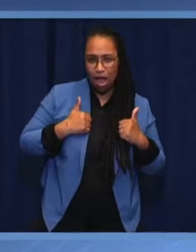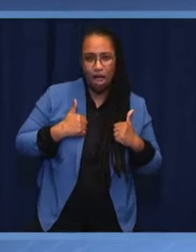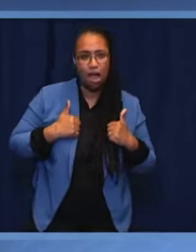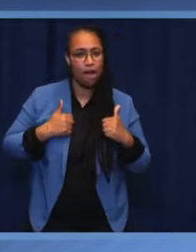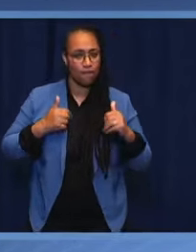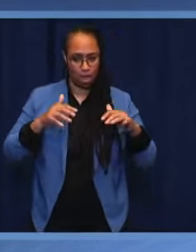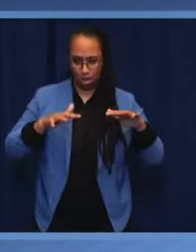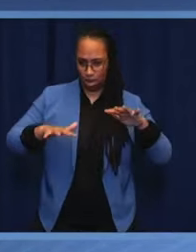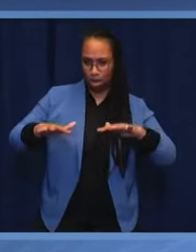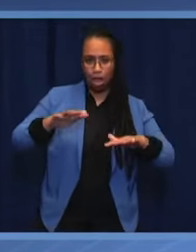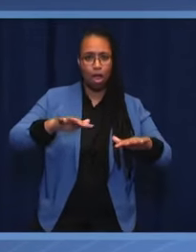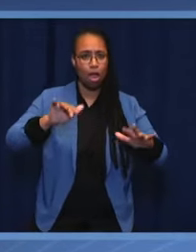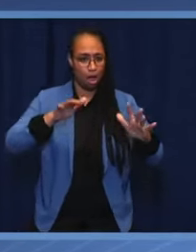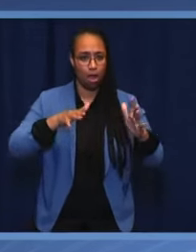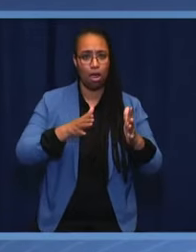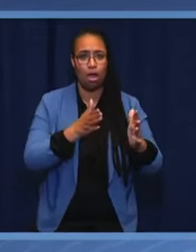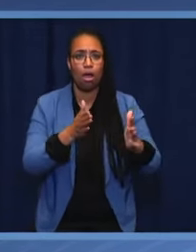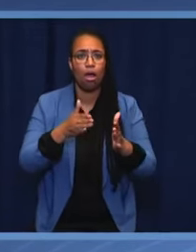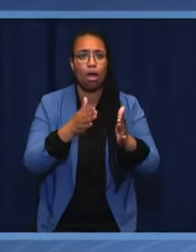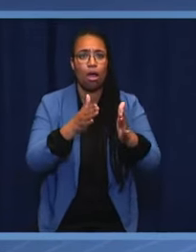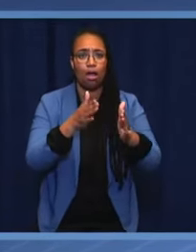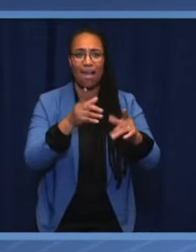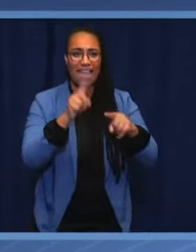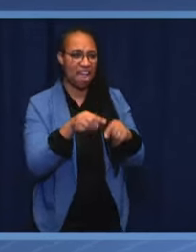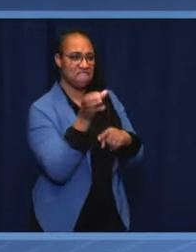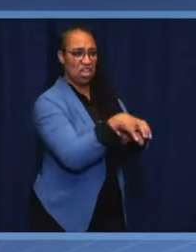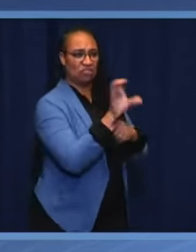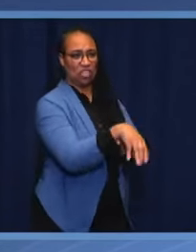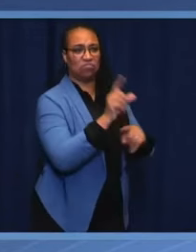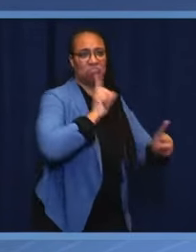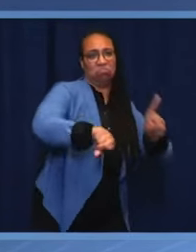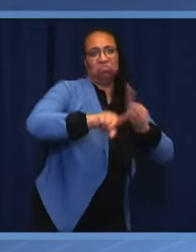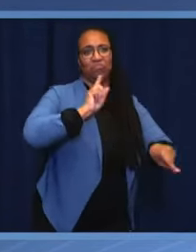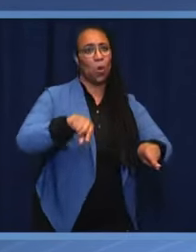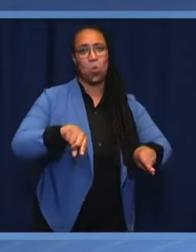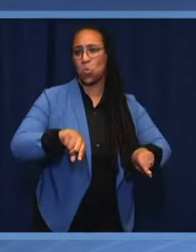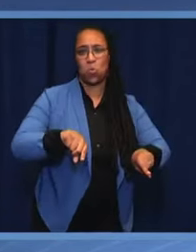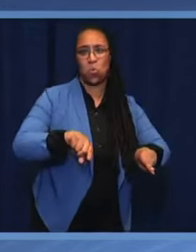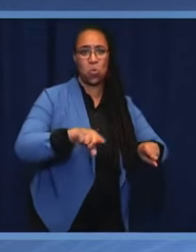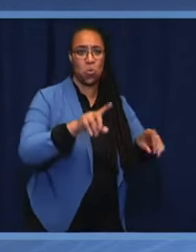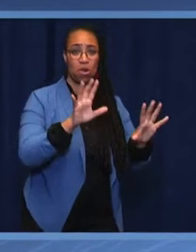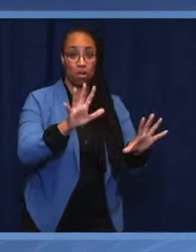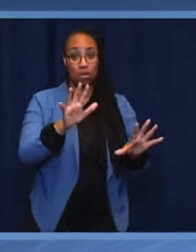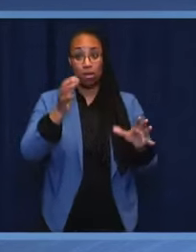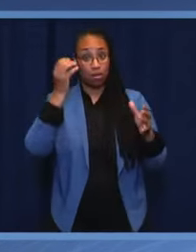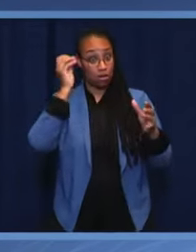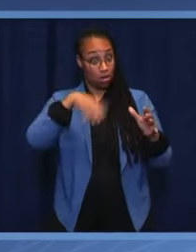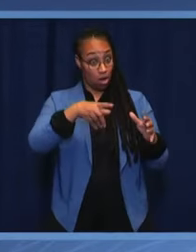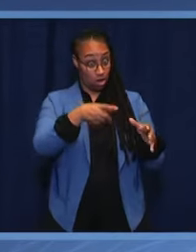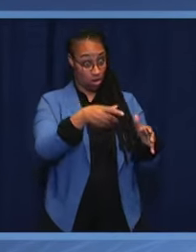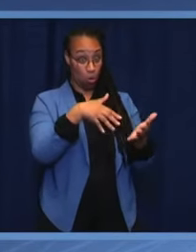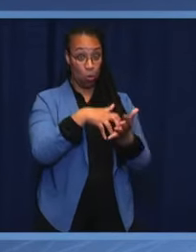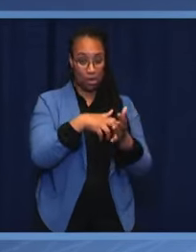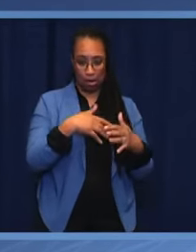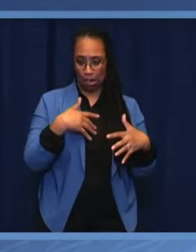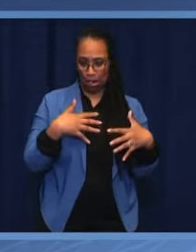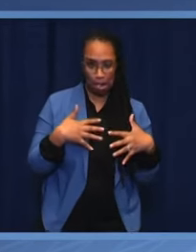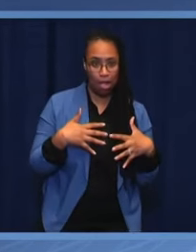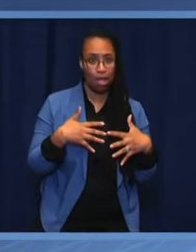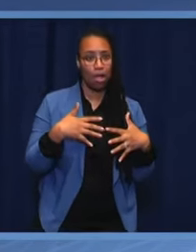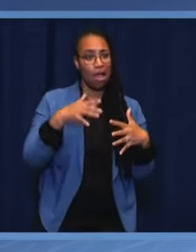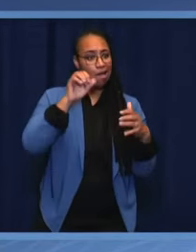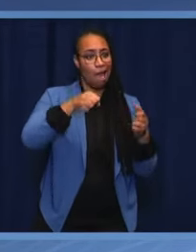And we must always keep human dignity and freedom in mind as we make our way through the turmoil of the ongoing global